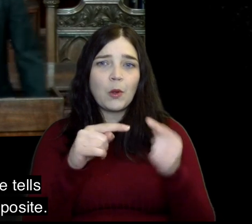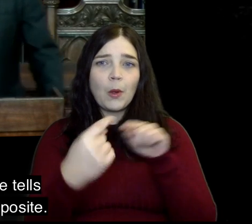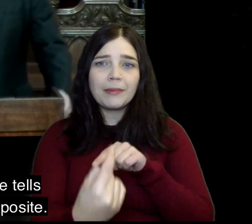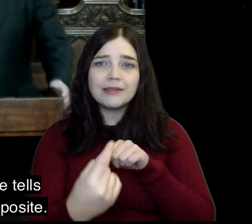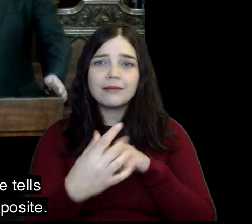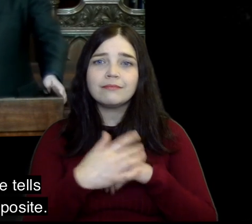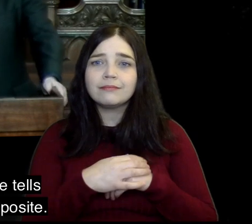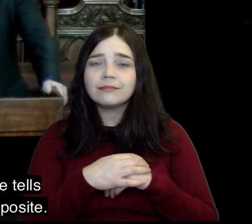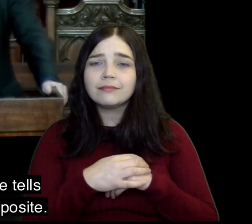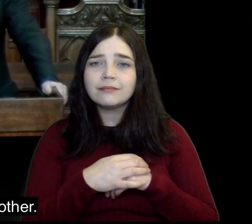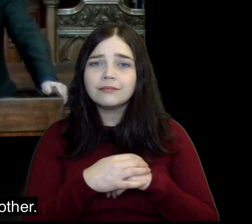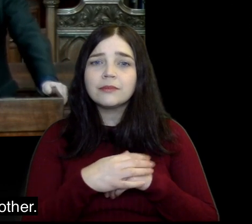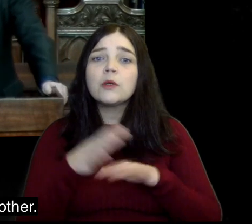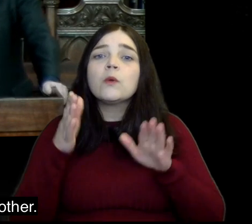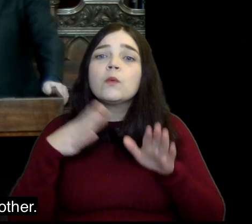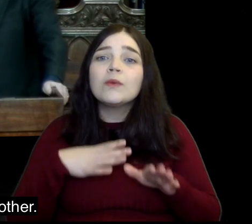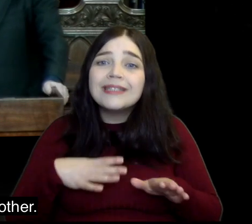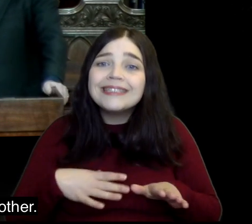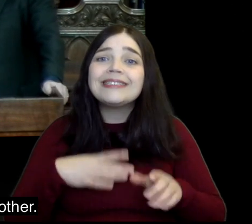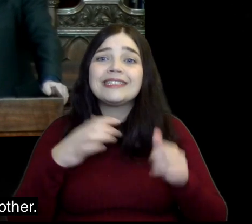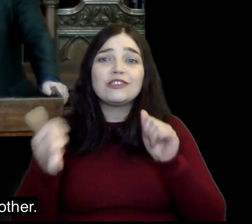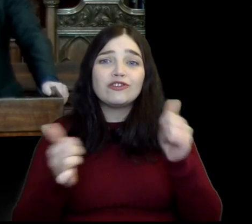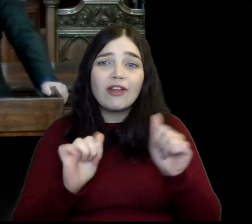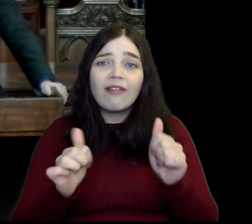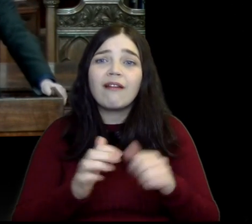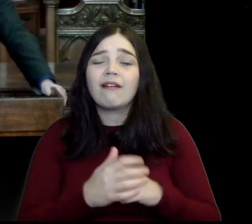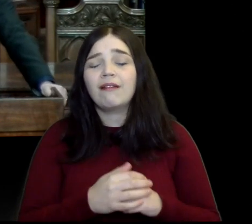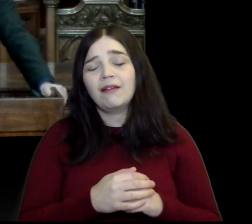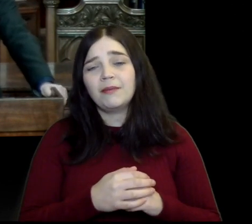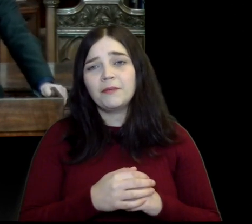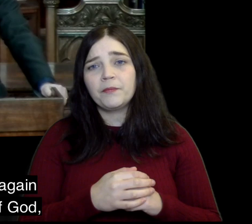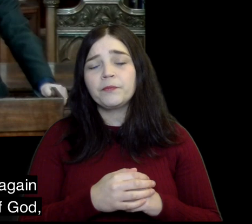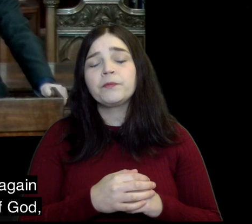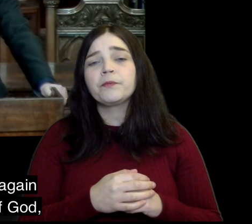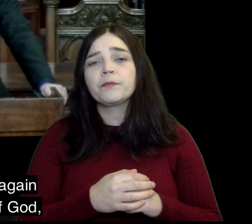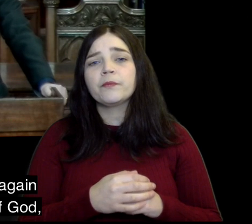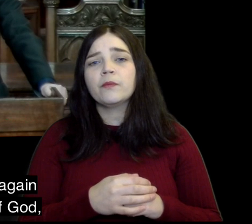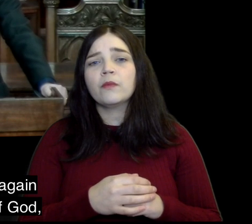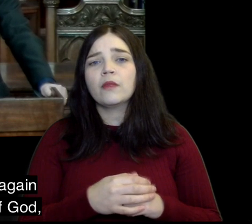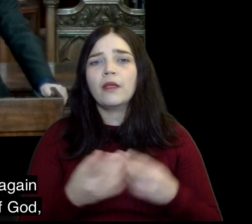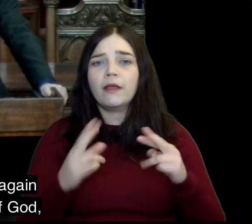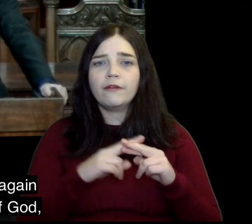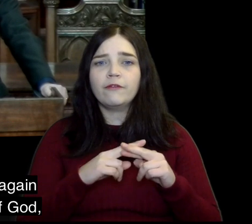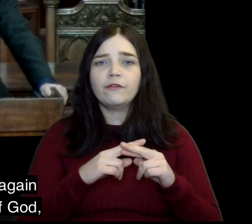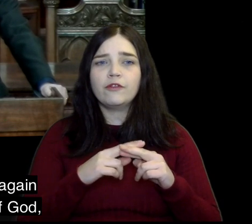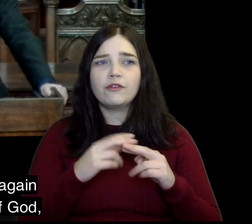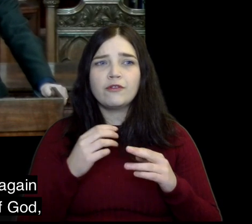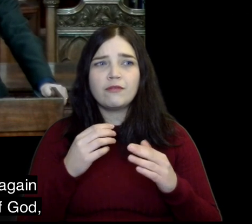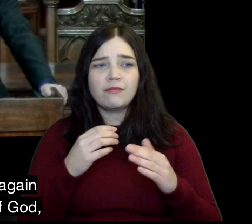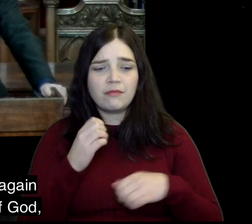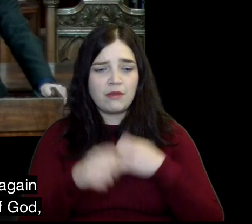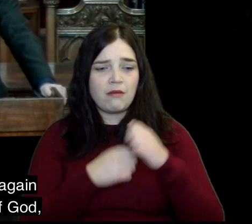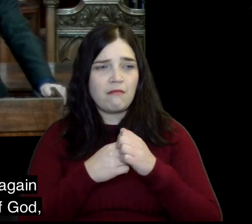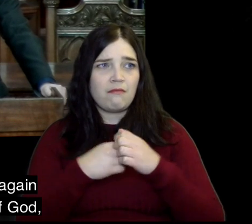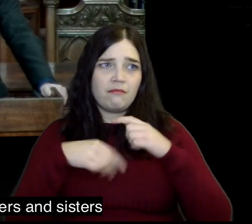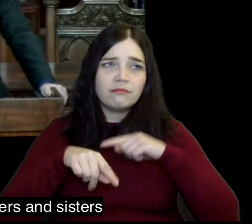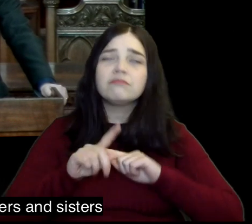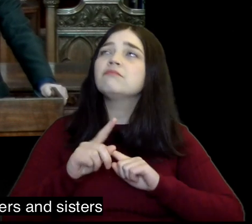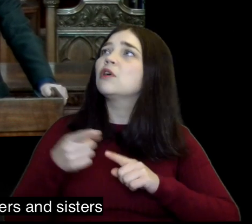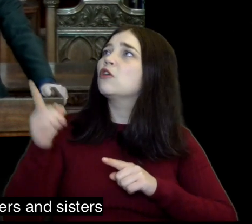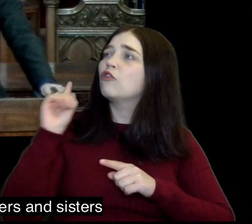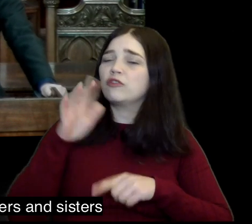and yet the Bible tells us exactly the opposite we need each other if you are